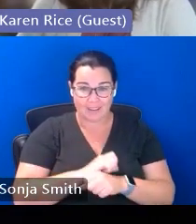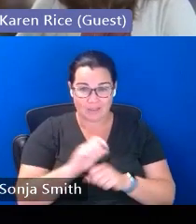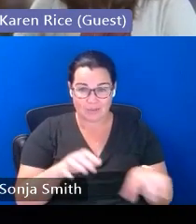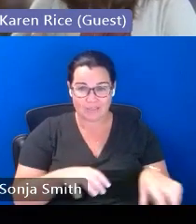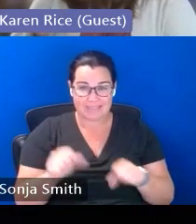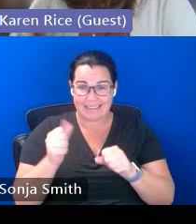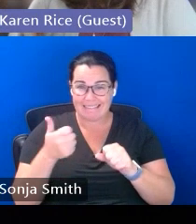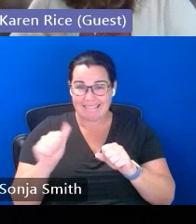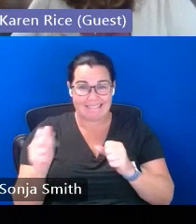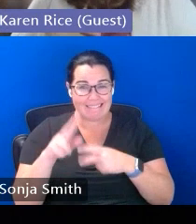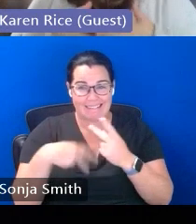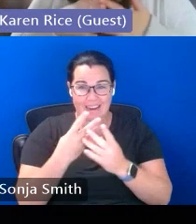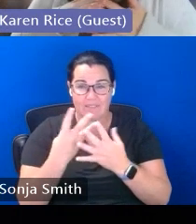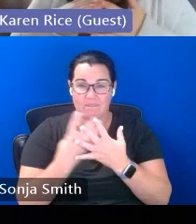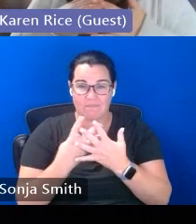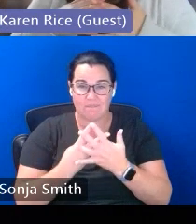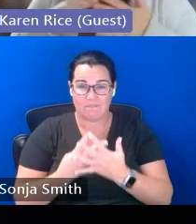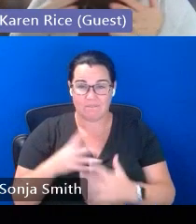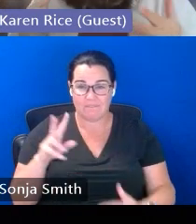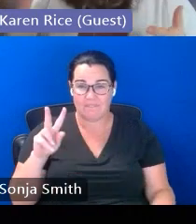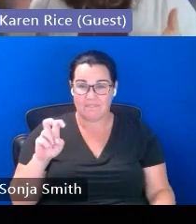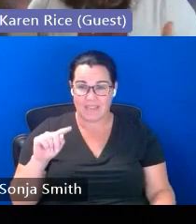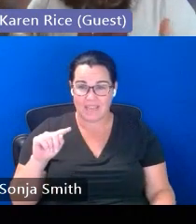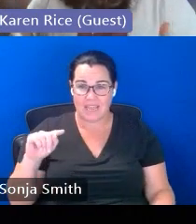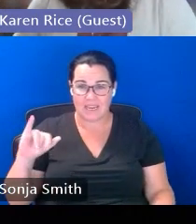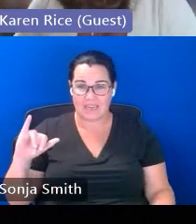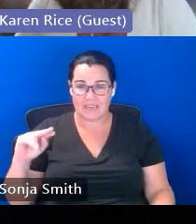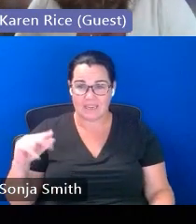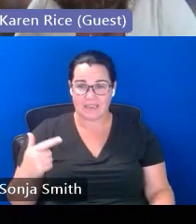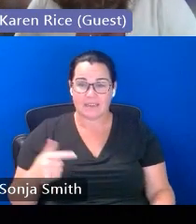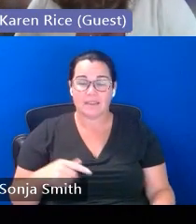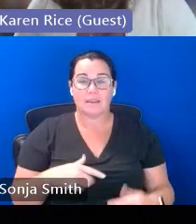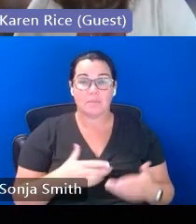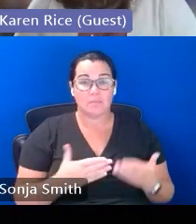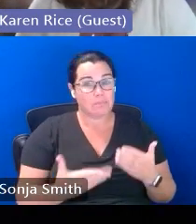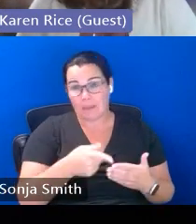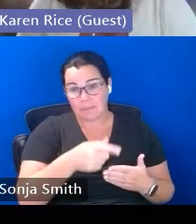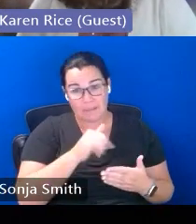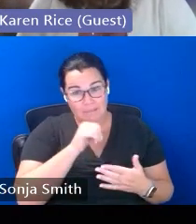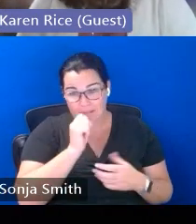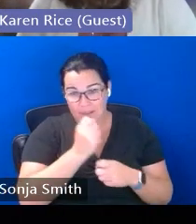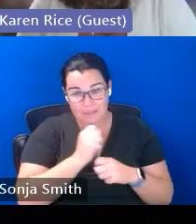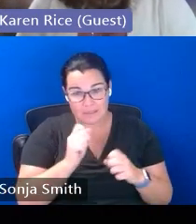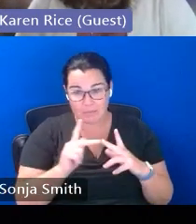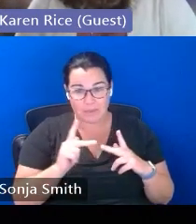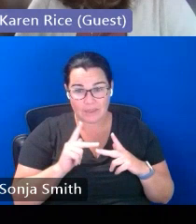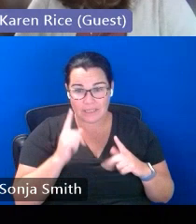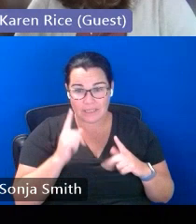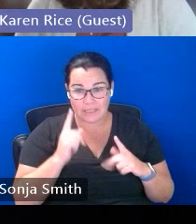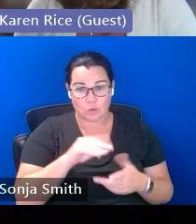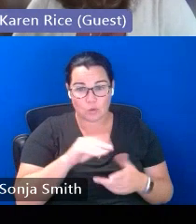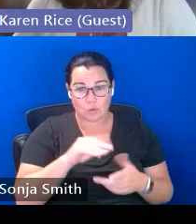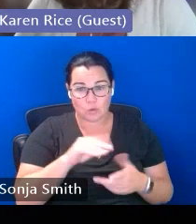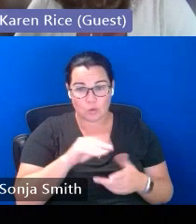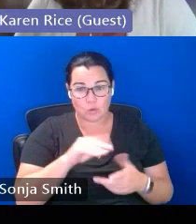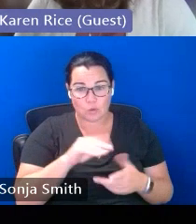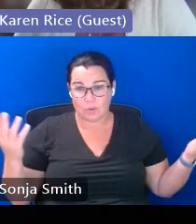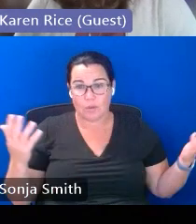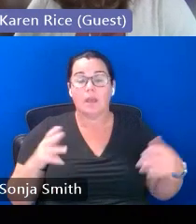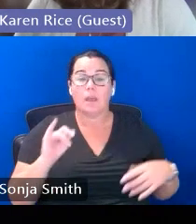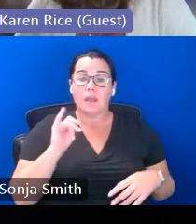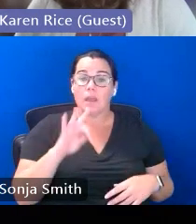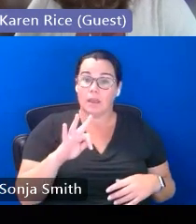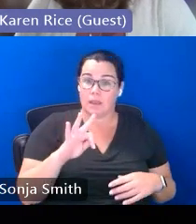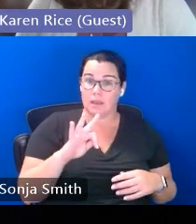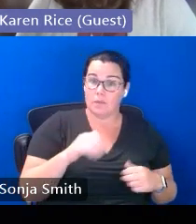process so it's not necessarily even a safe place for students it doesn't mean that if a youth is going to